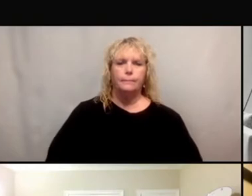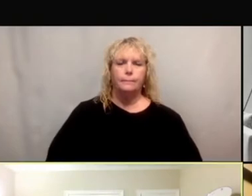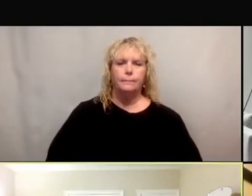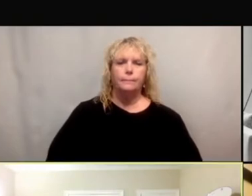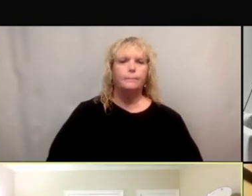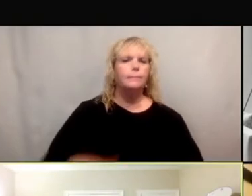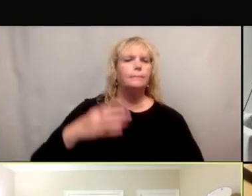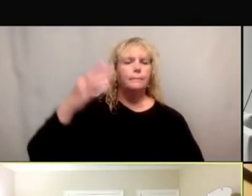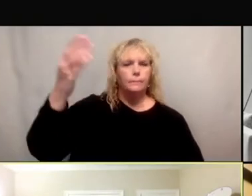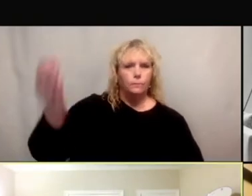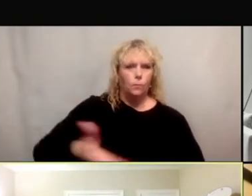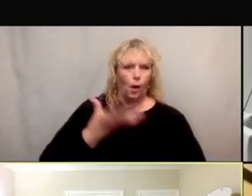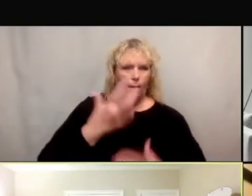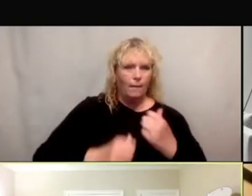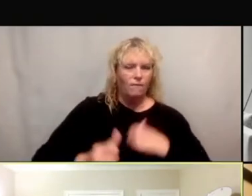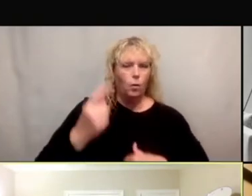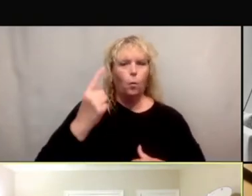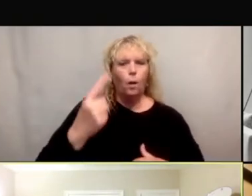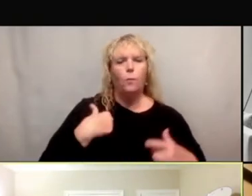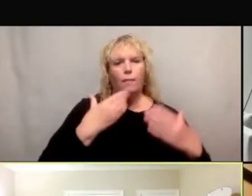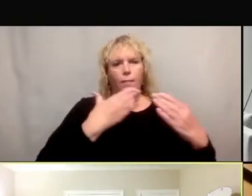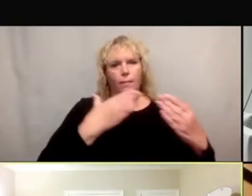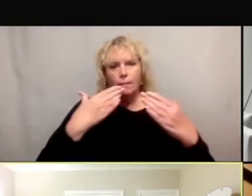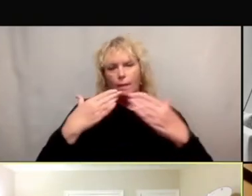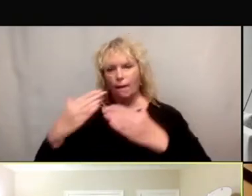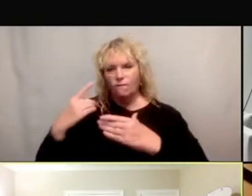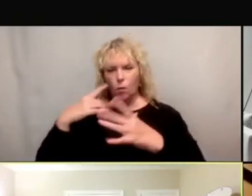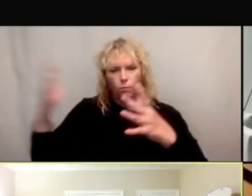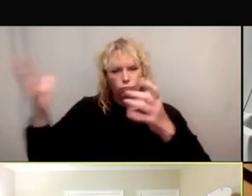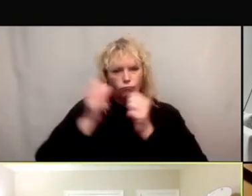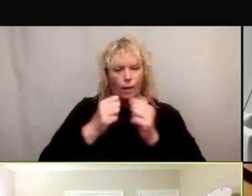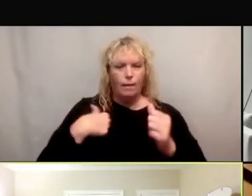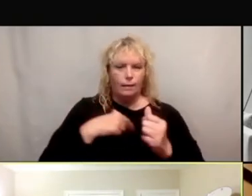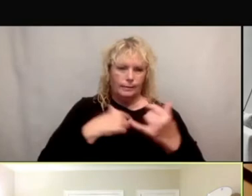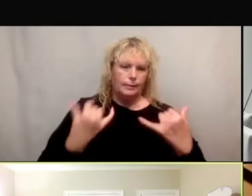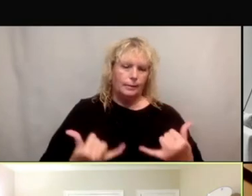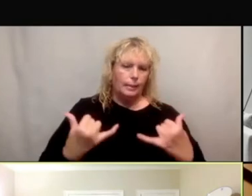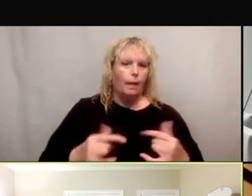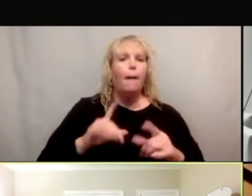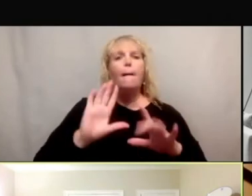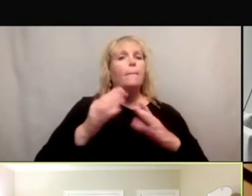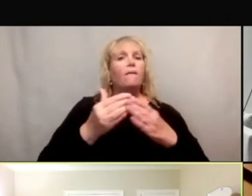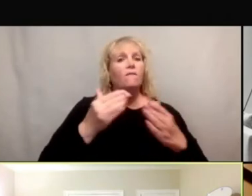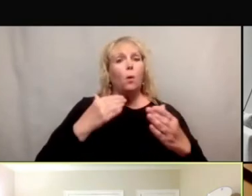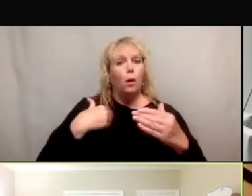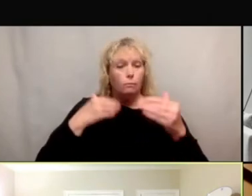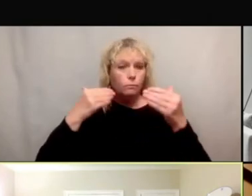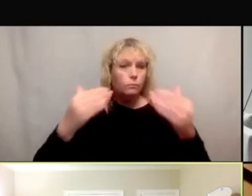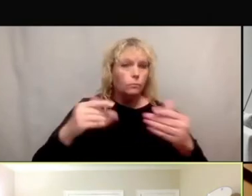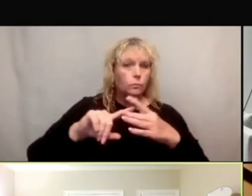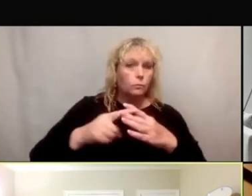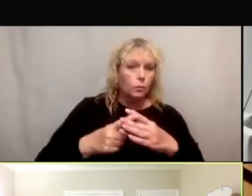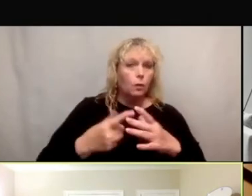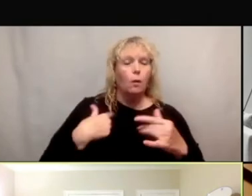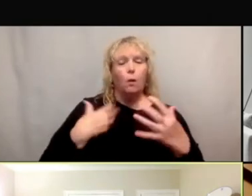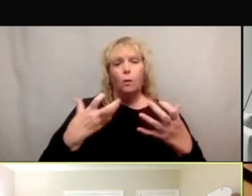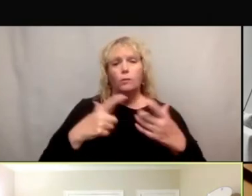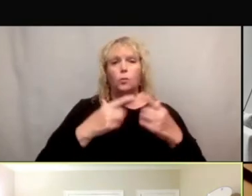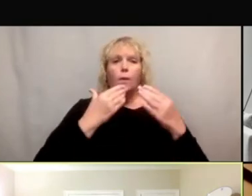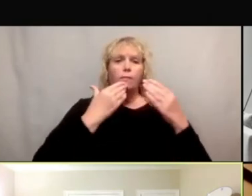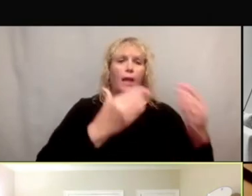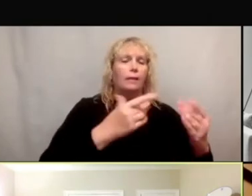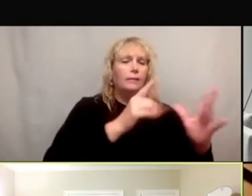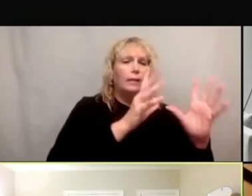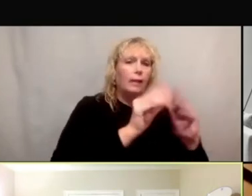Welcome, everyone. Thank you for joining us today. Before we get started, we just wanted to thank the conference organizers